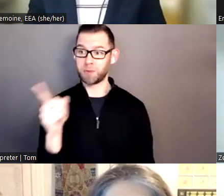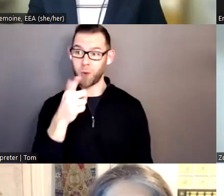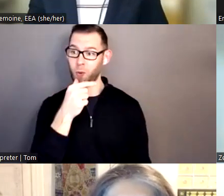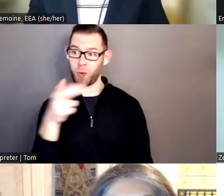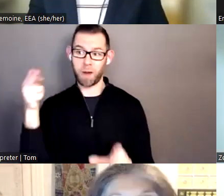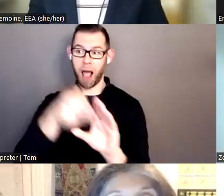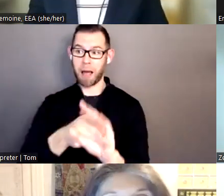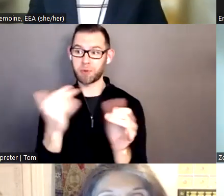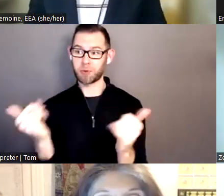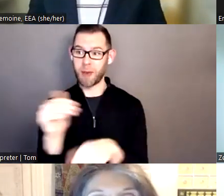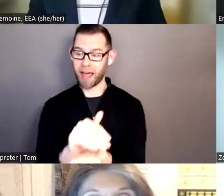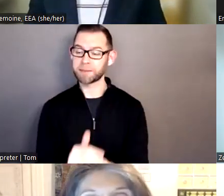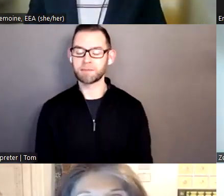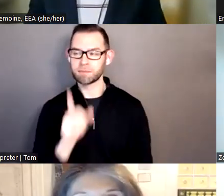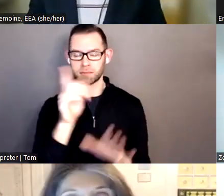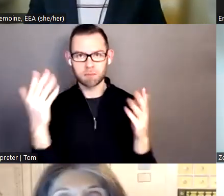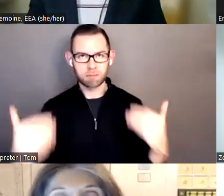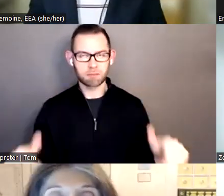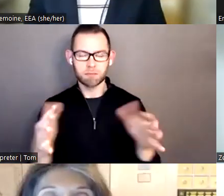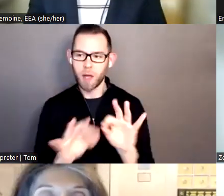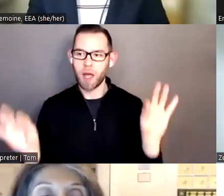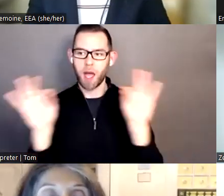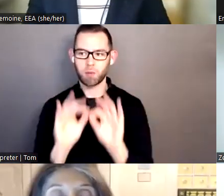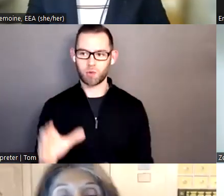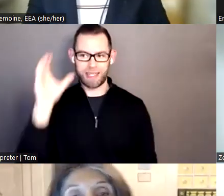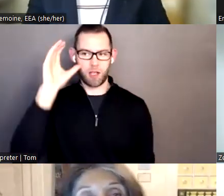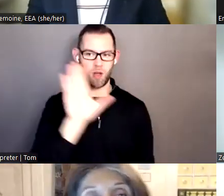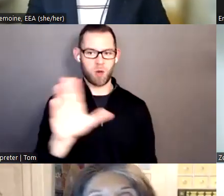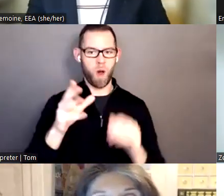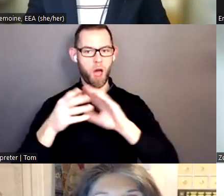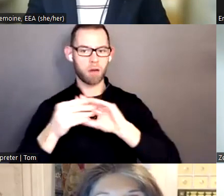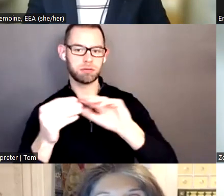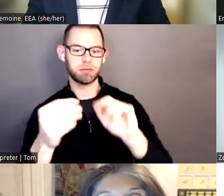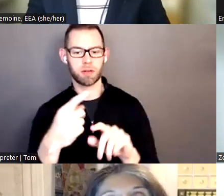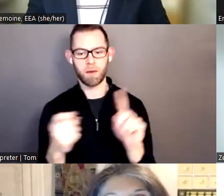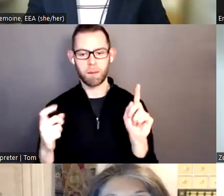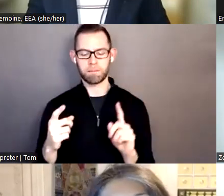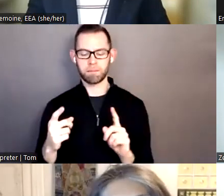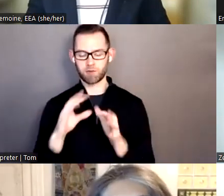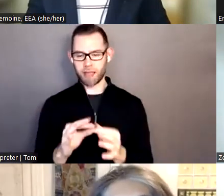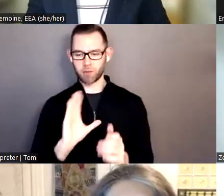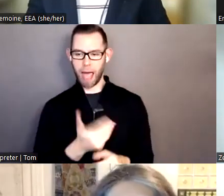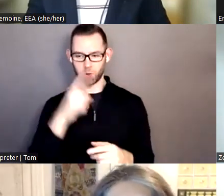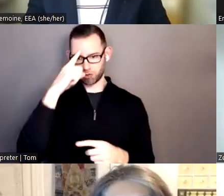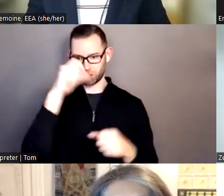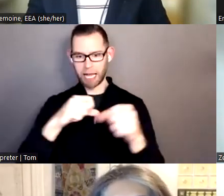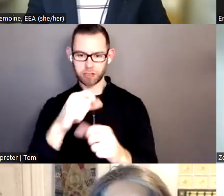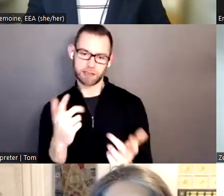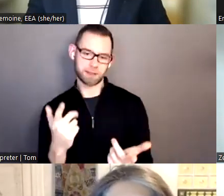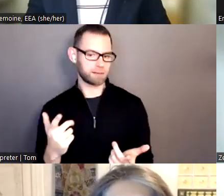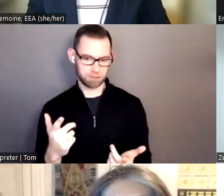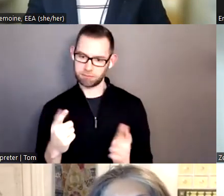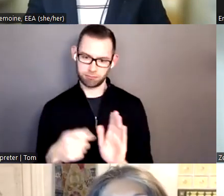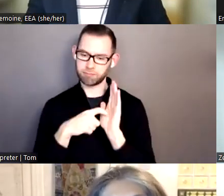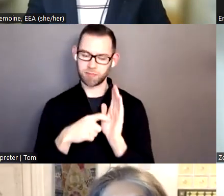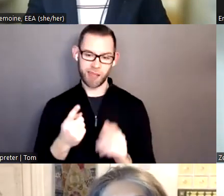It's crucially important for us to hear from you on the draft environmental justice strategy. We just cannot do this work without